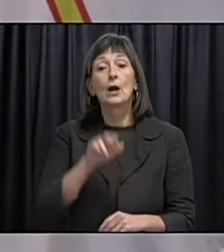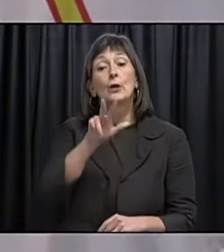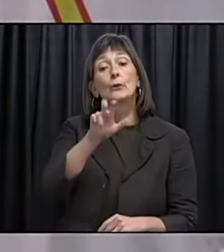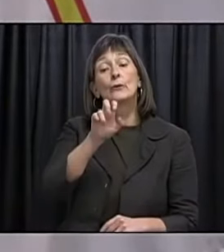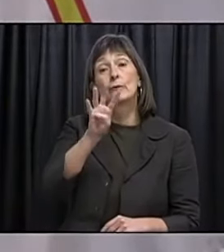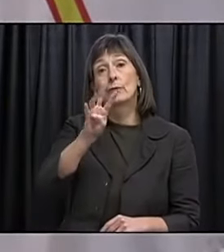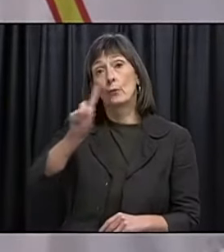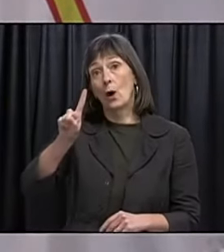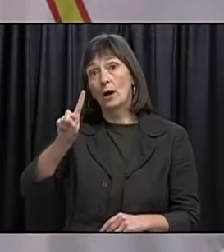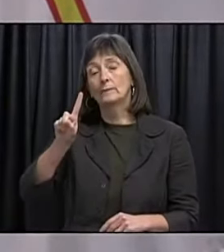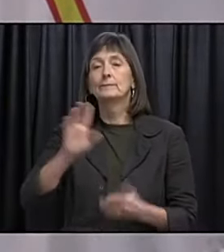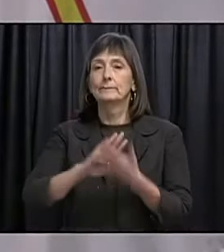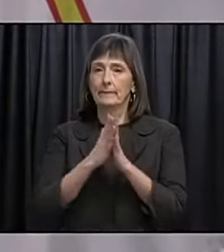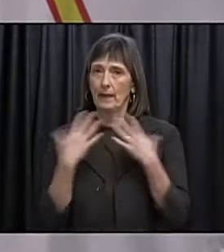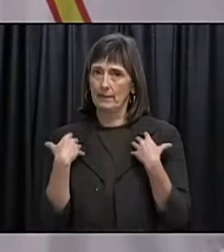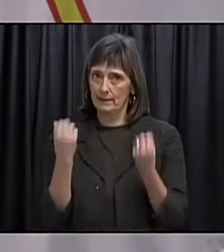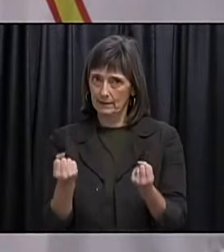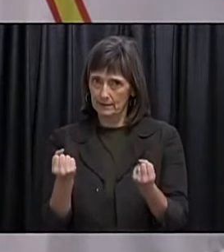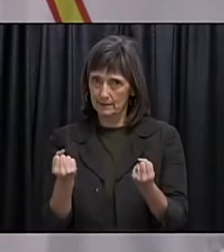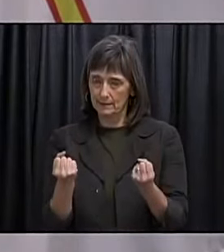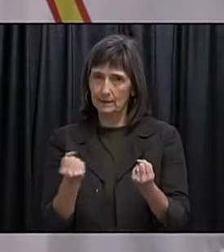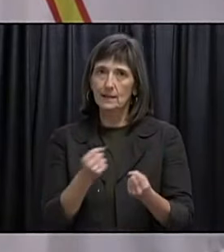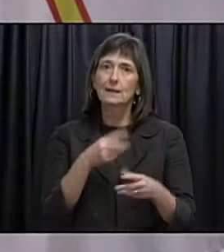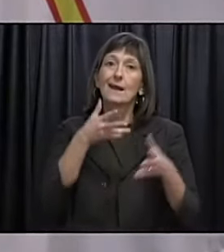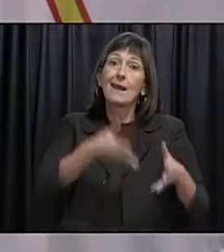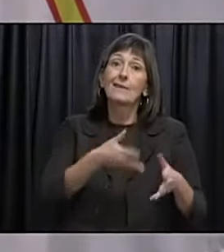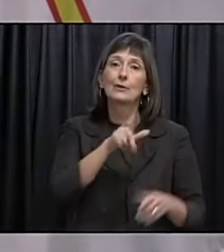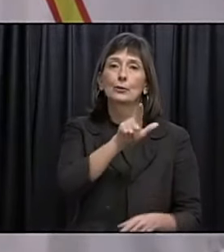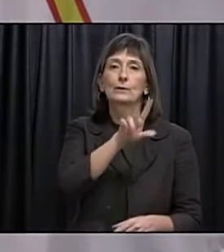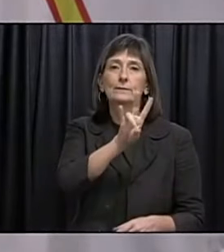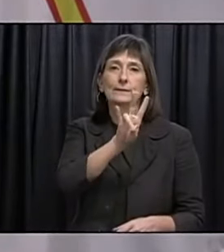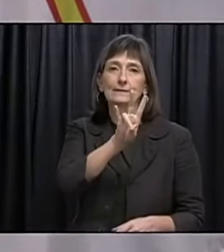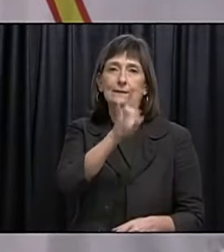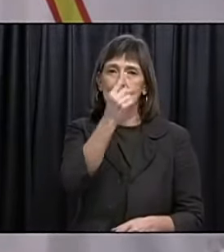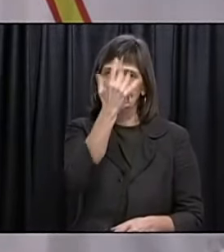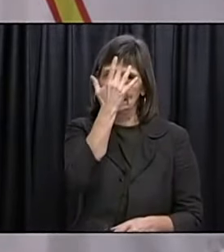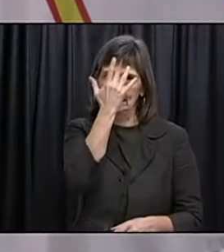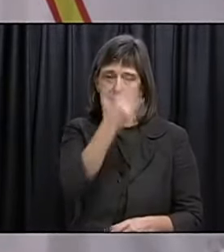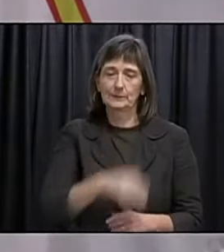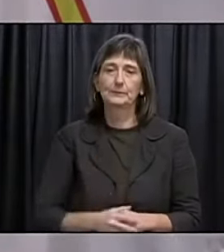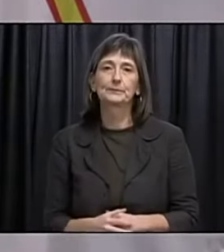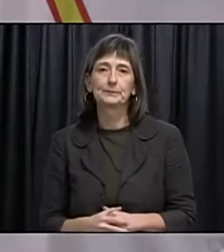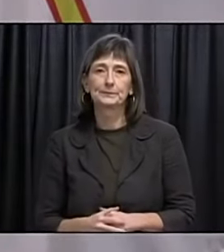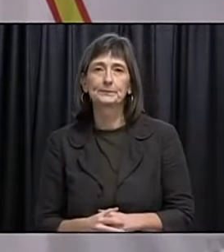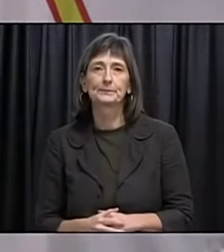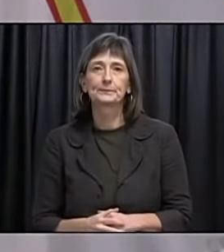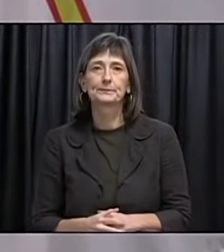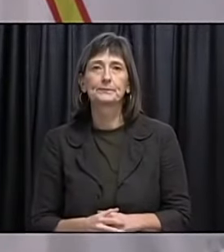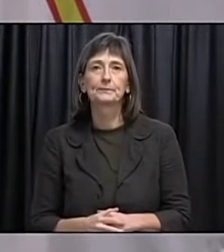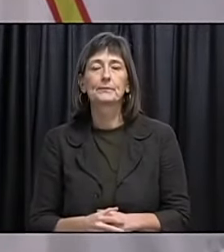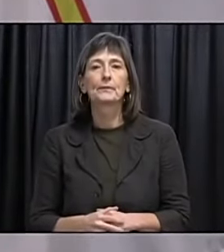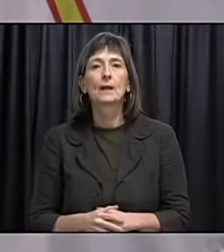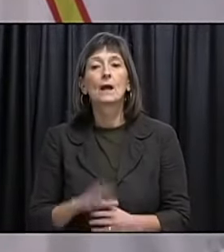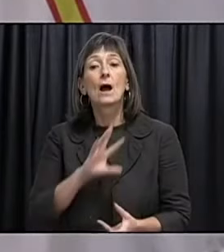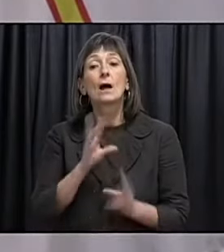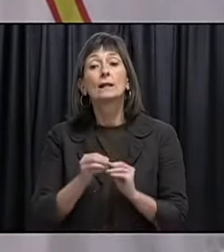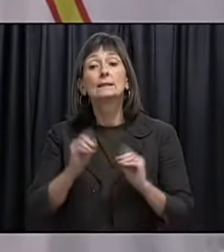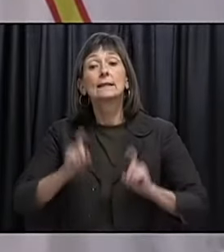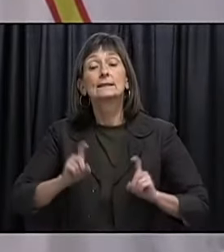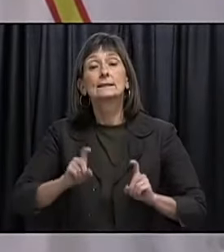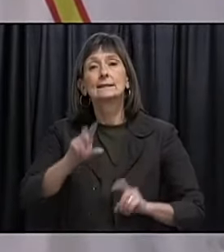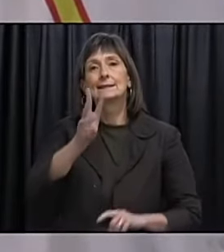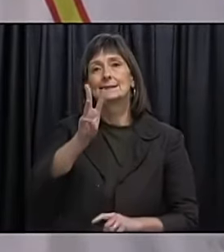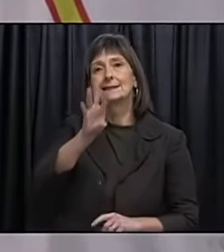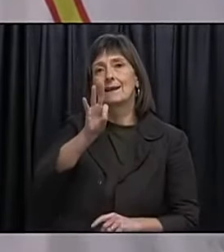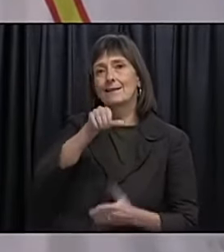341 people have now recovered with 27 active cases. In total we have tested